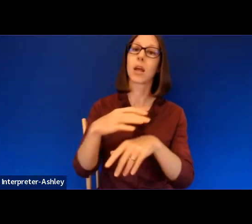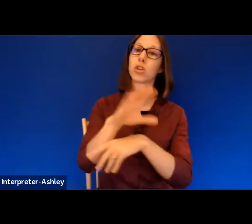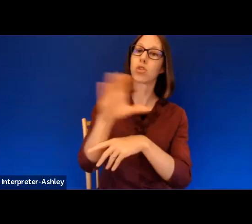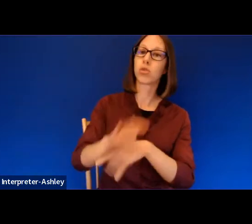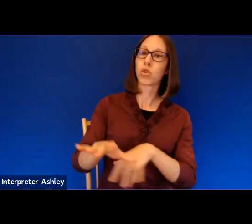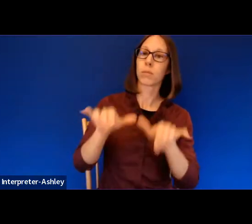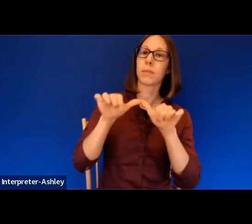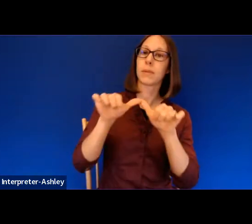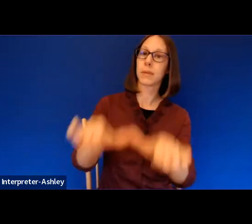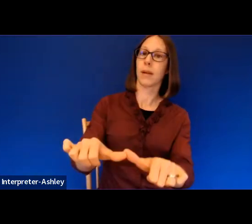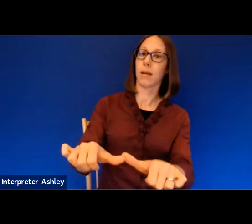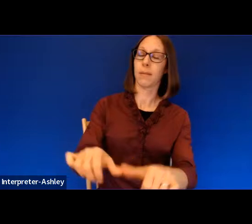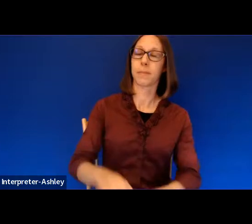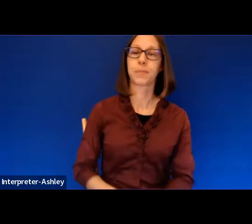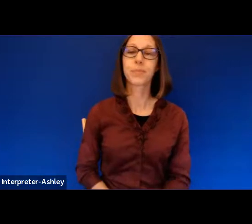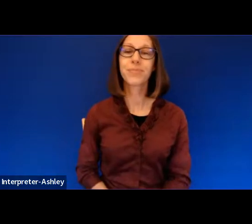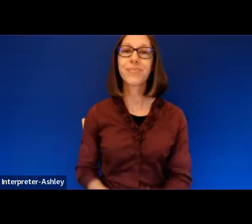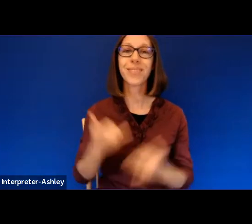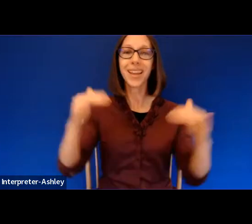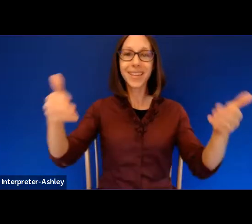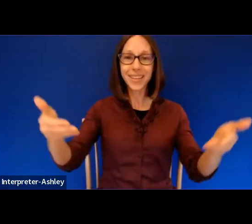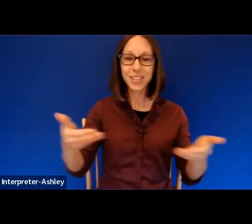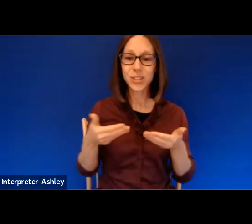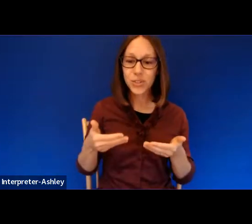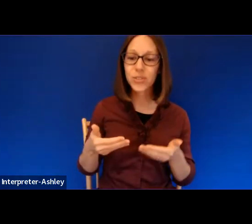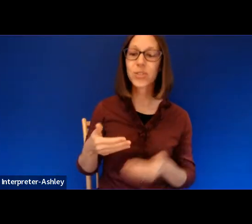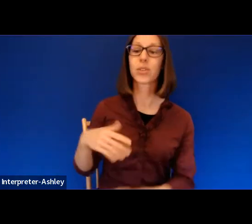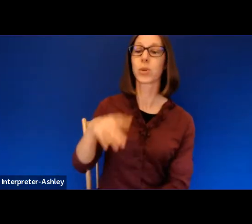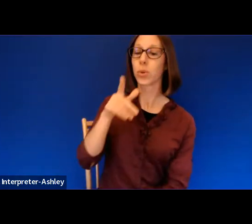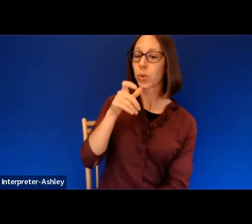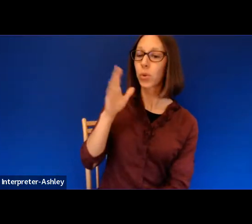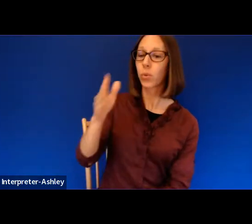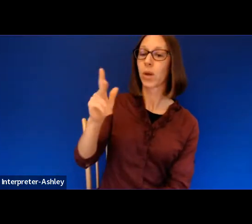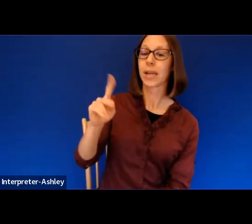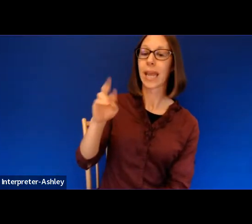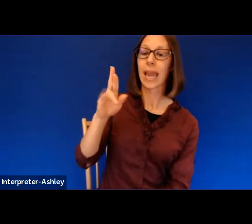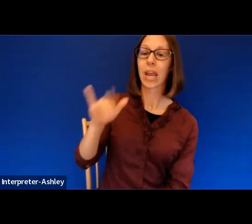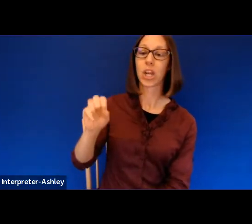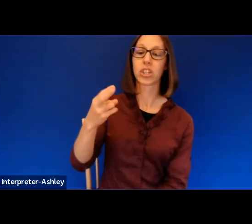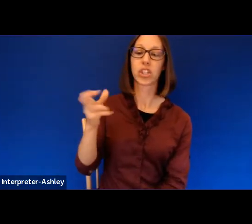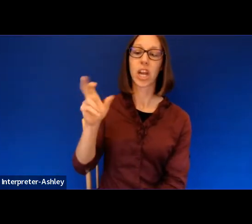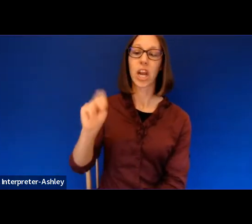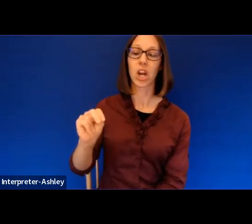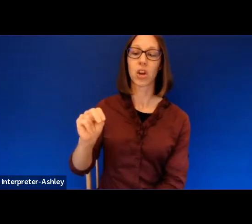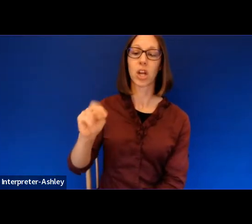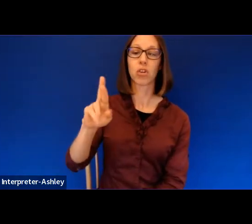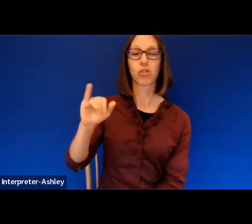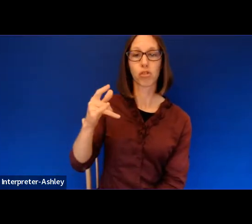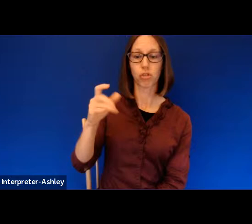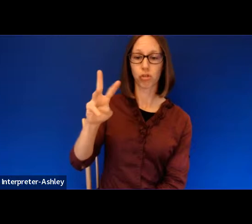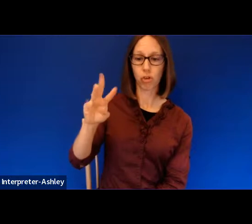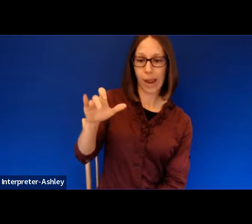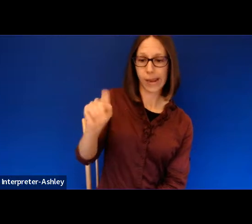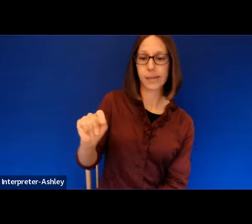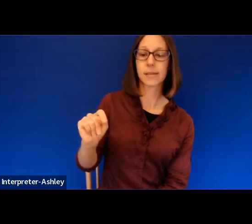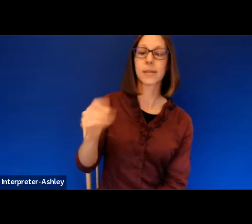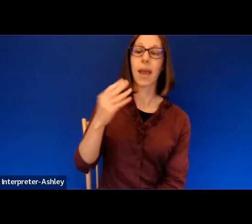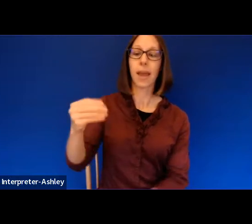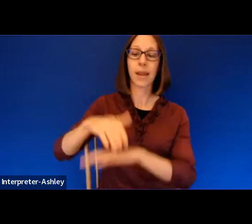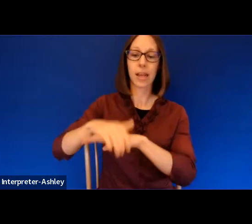our distinguished guest is Carrie Sharon Wright, Senior Teaching Professor of English and Director of the Writer's House.